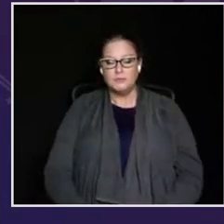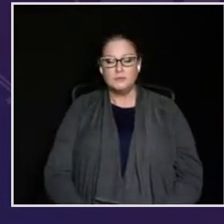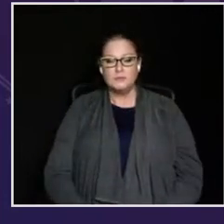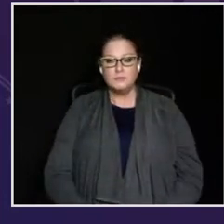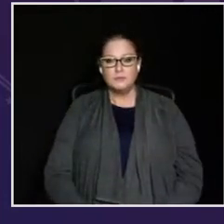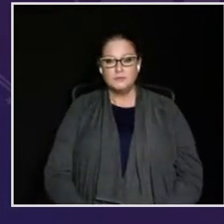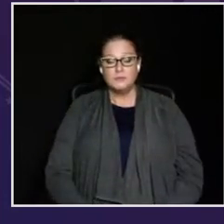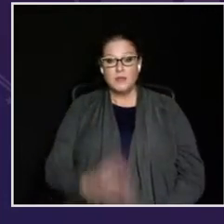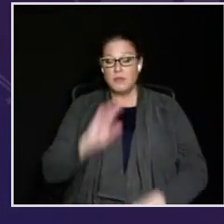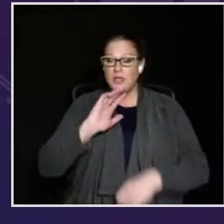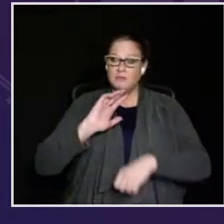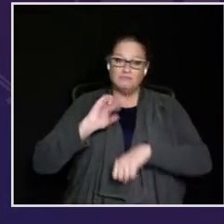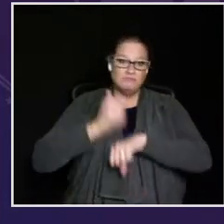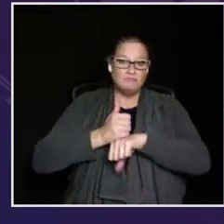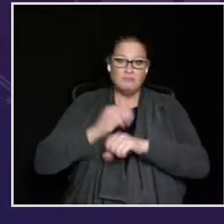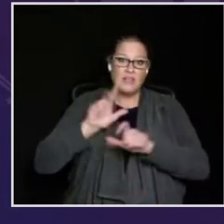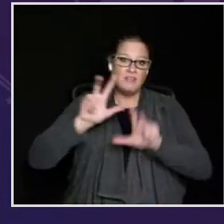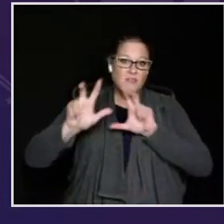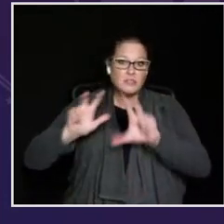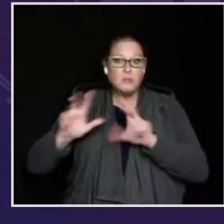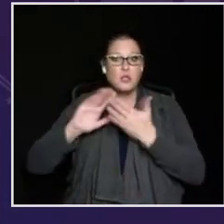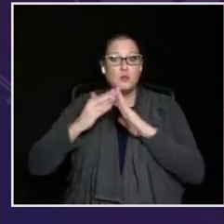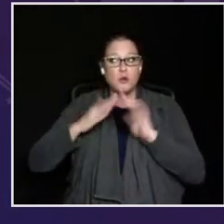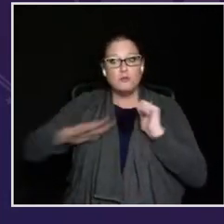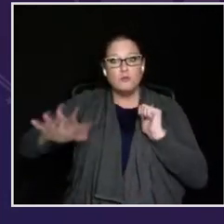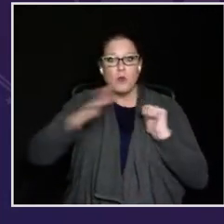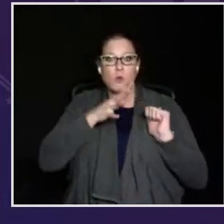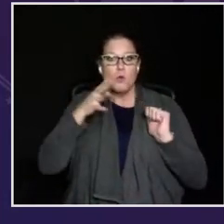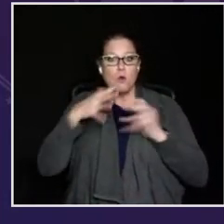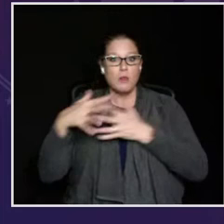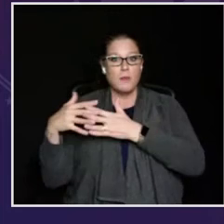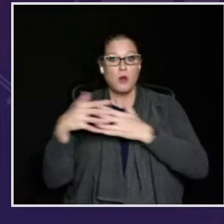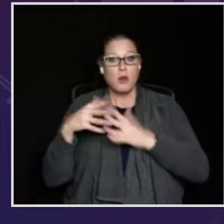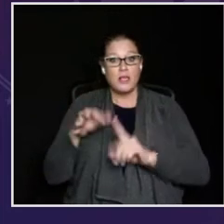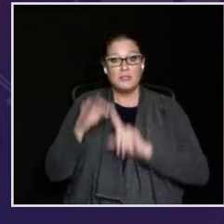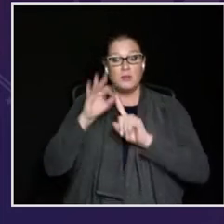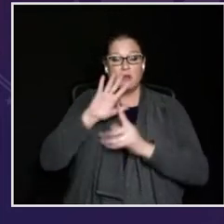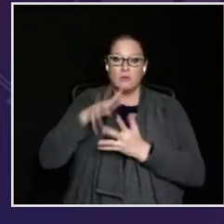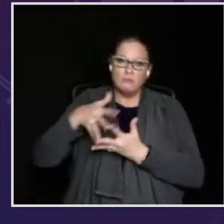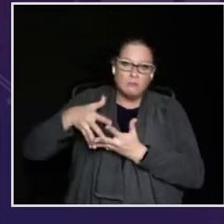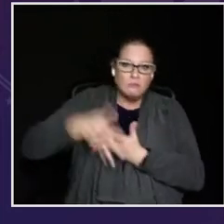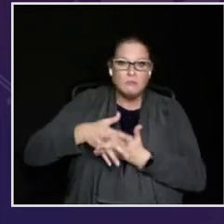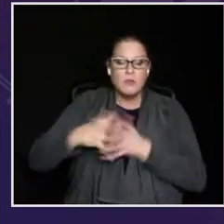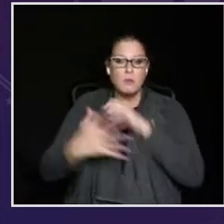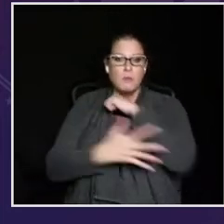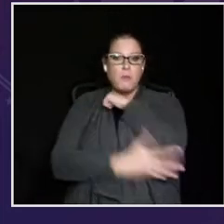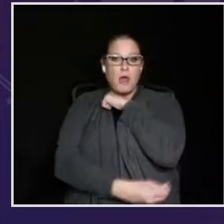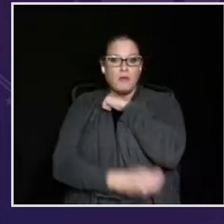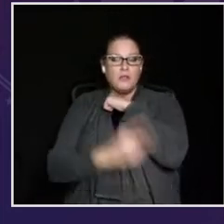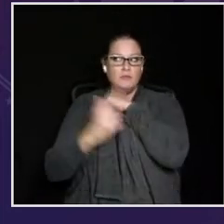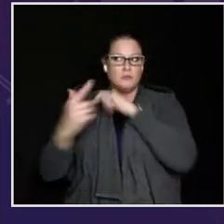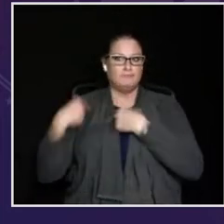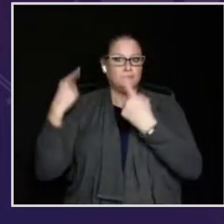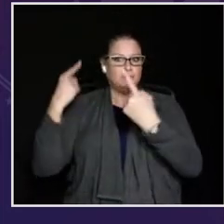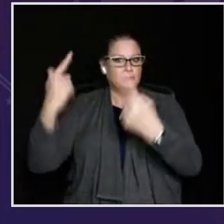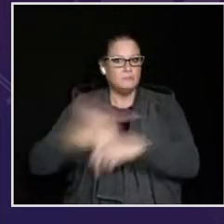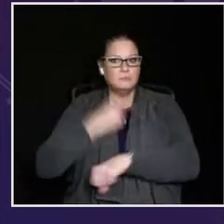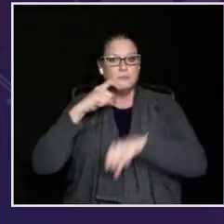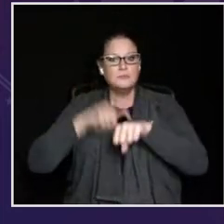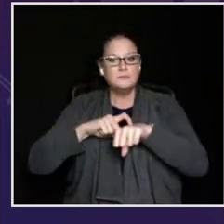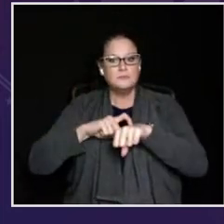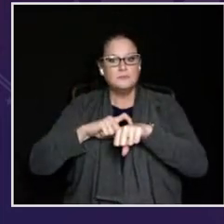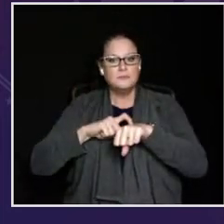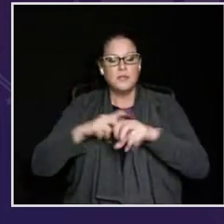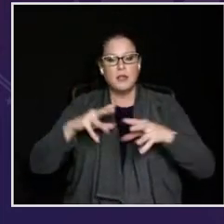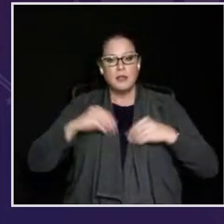that will come from that leadership. To make landmark investments in communities throughout rural America, especially those